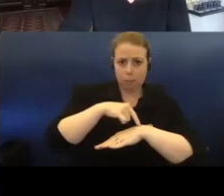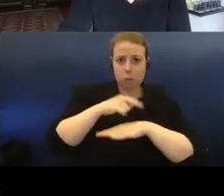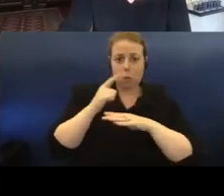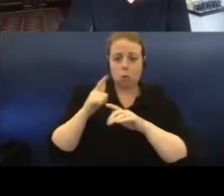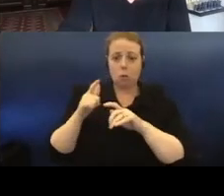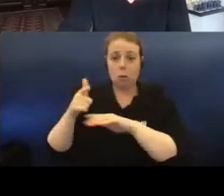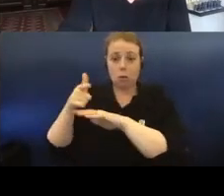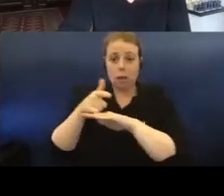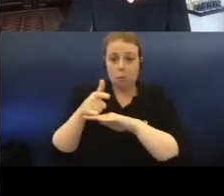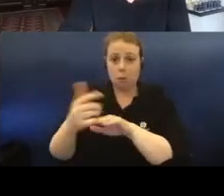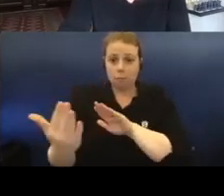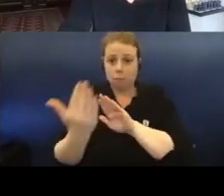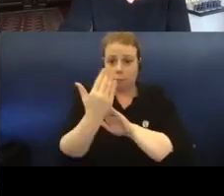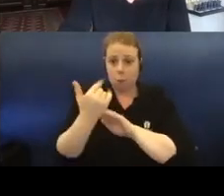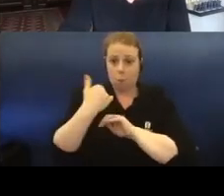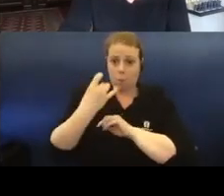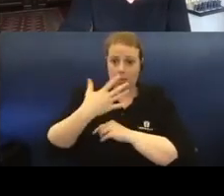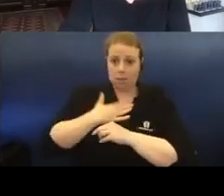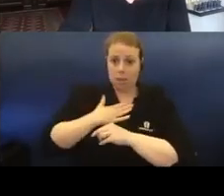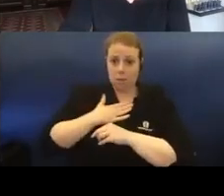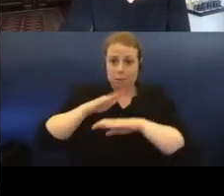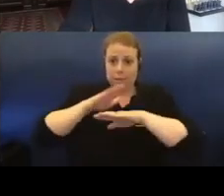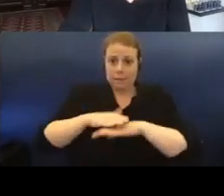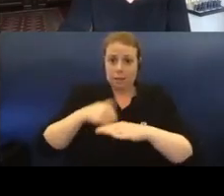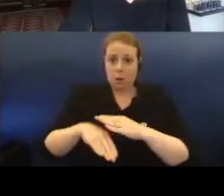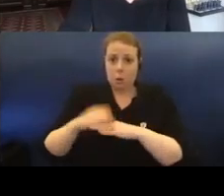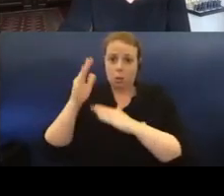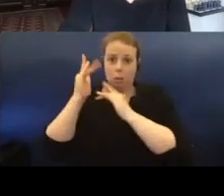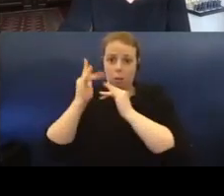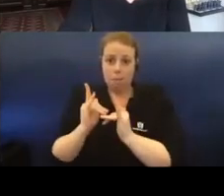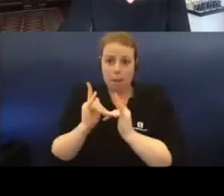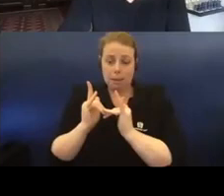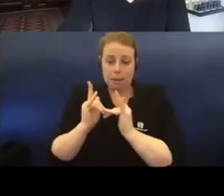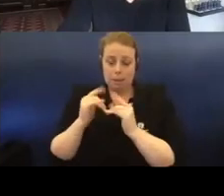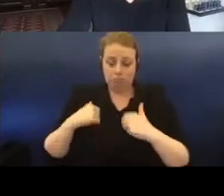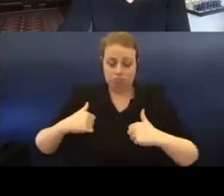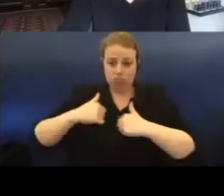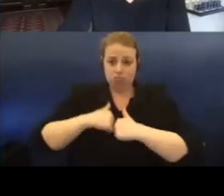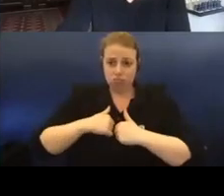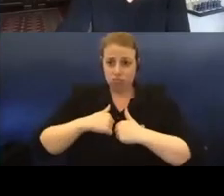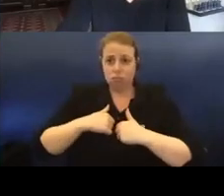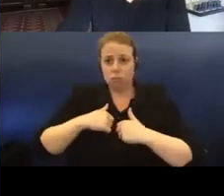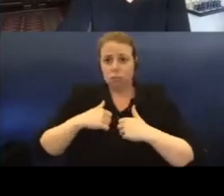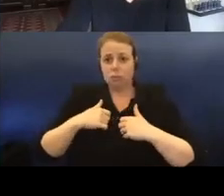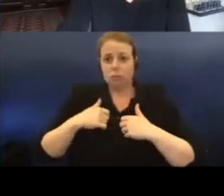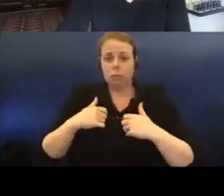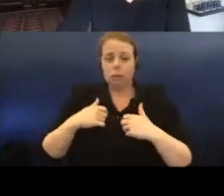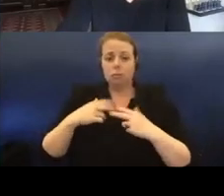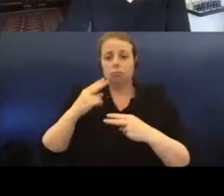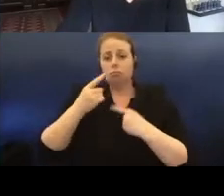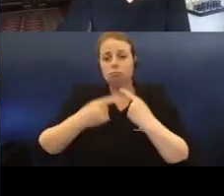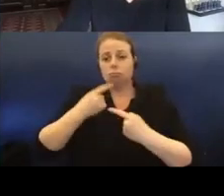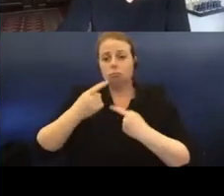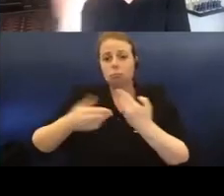sitting on the bed in a dressing gown, recounting history from a vulnerable personal position. During the lockdown,